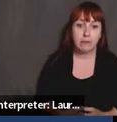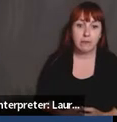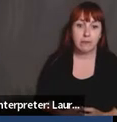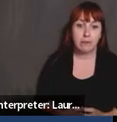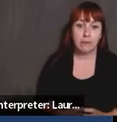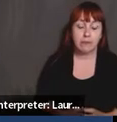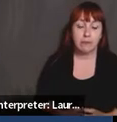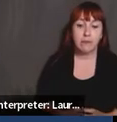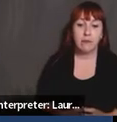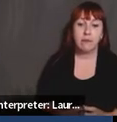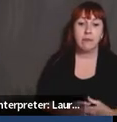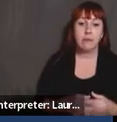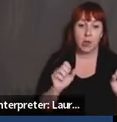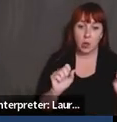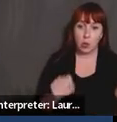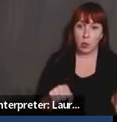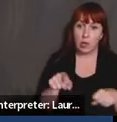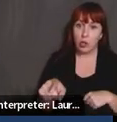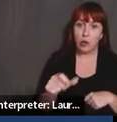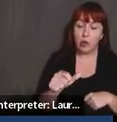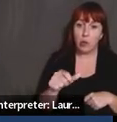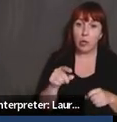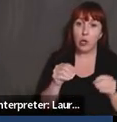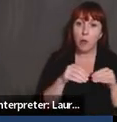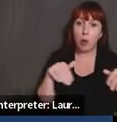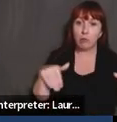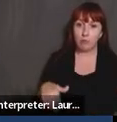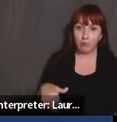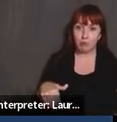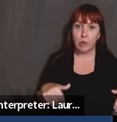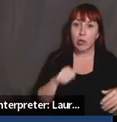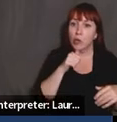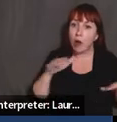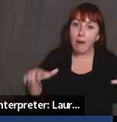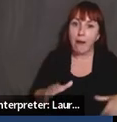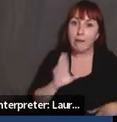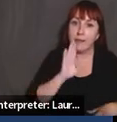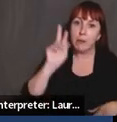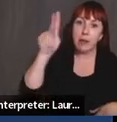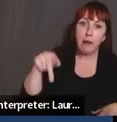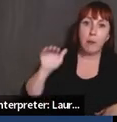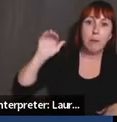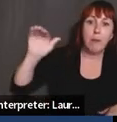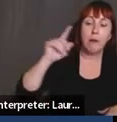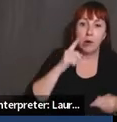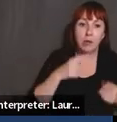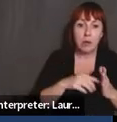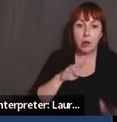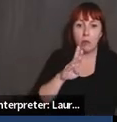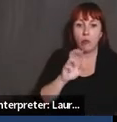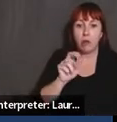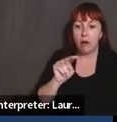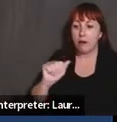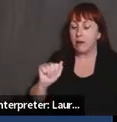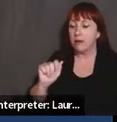like when you're not actively speaking out about, um, things that are happening like, uh, Brianna Taylor or,